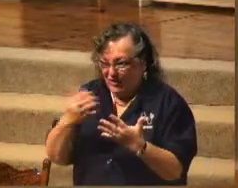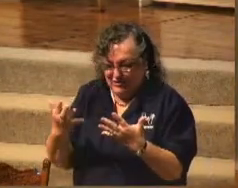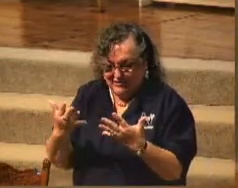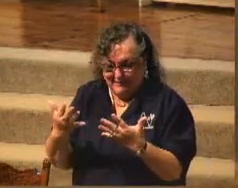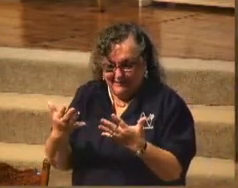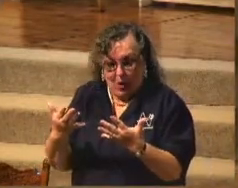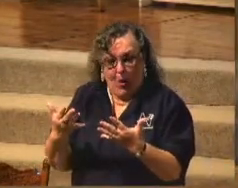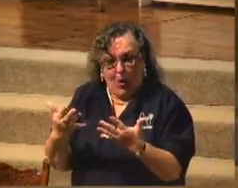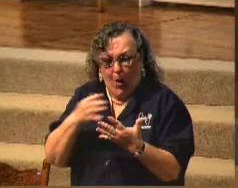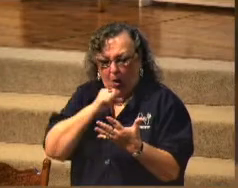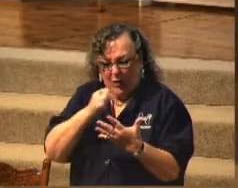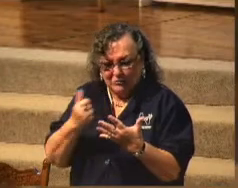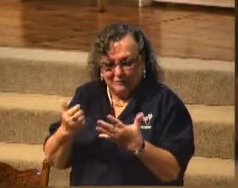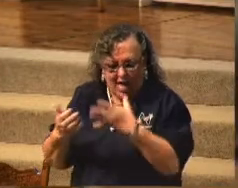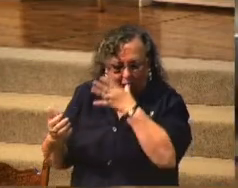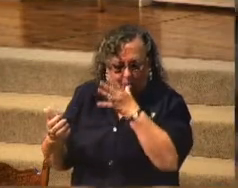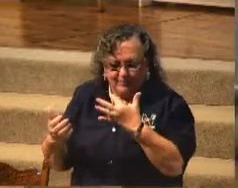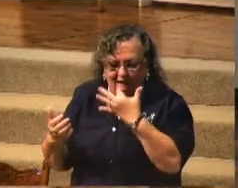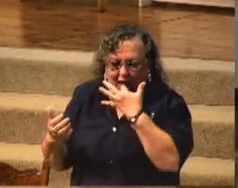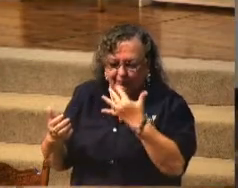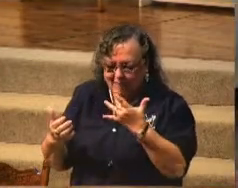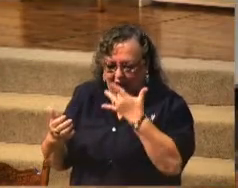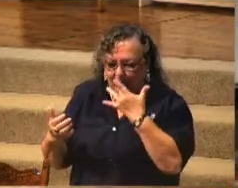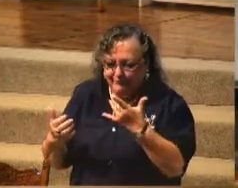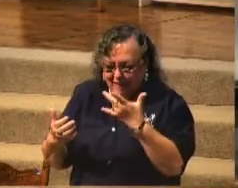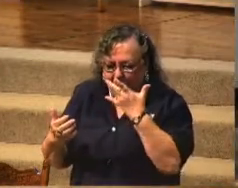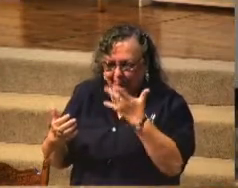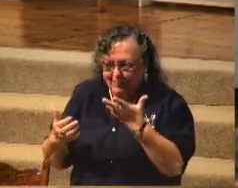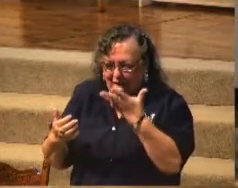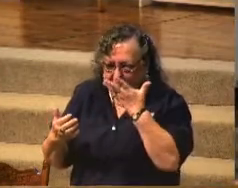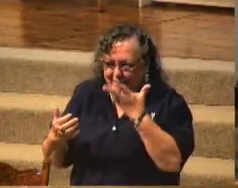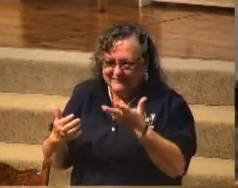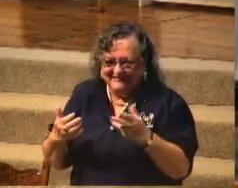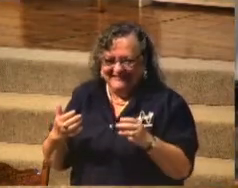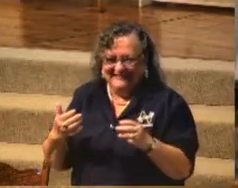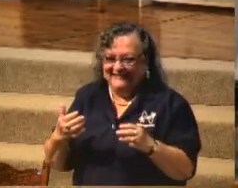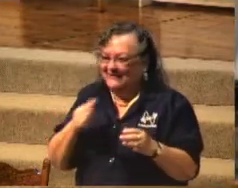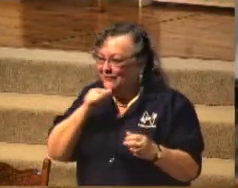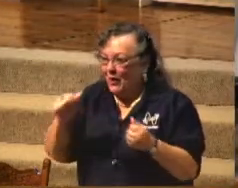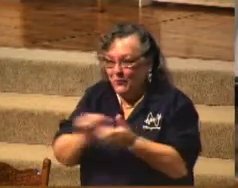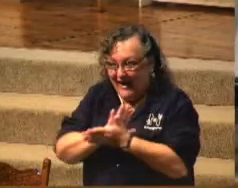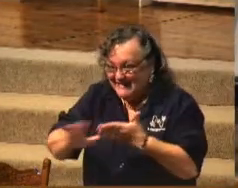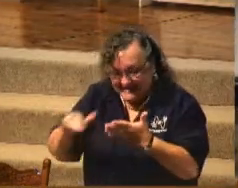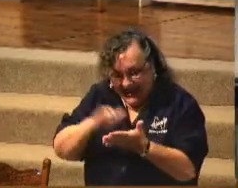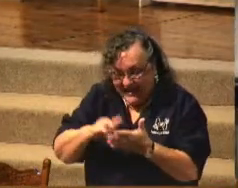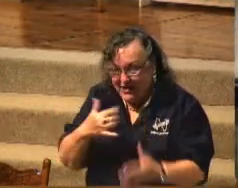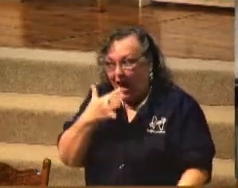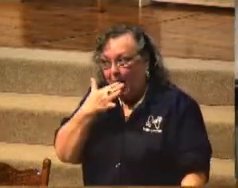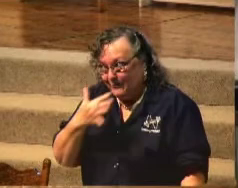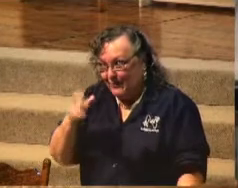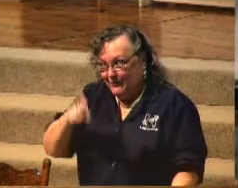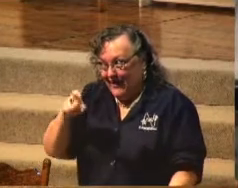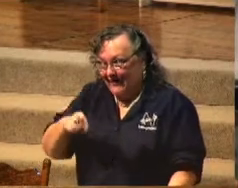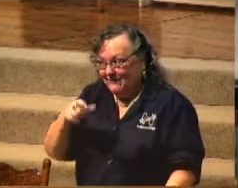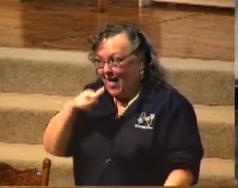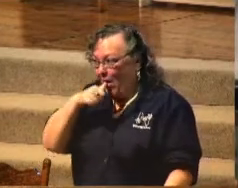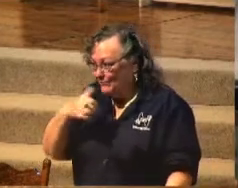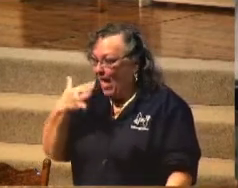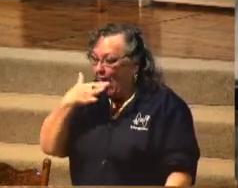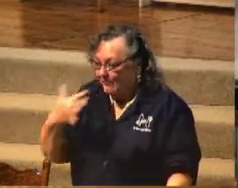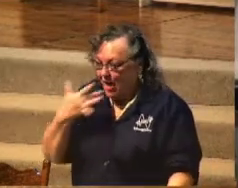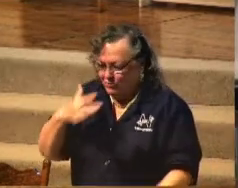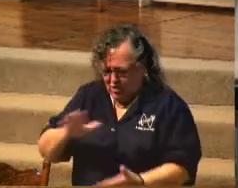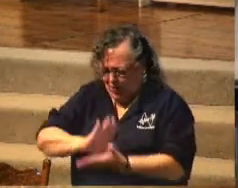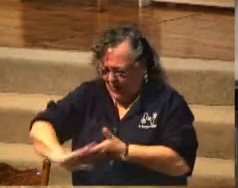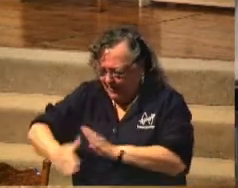And they're orange. And so, don't waste that. Don't wipe that off.